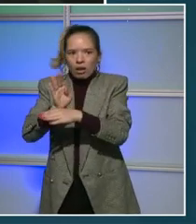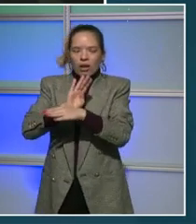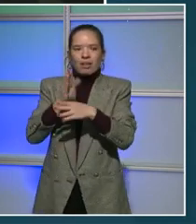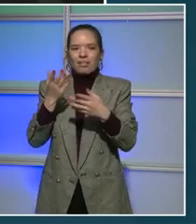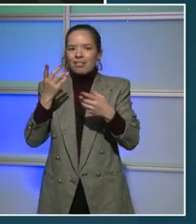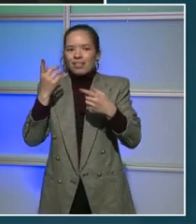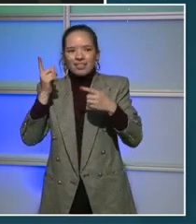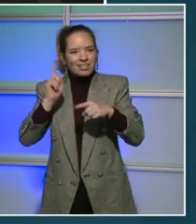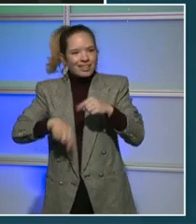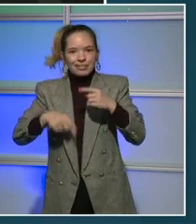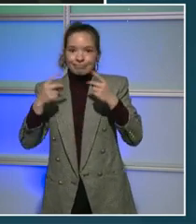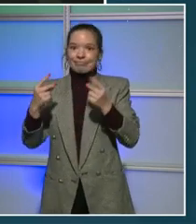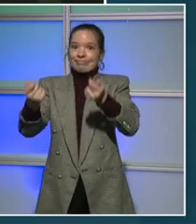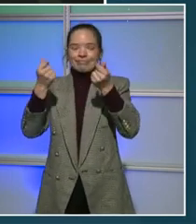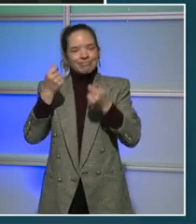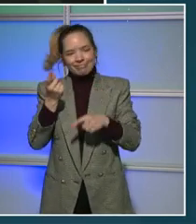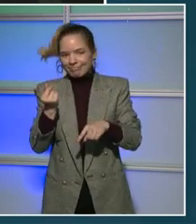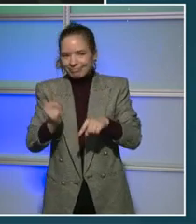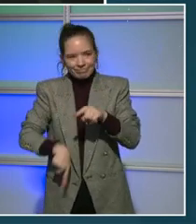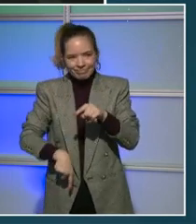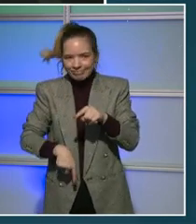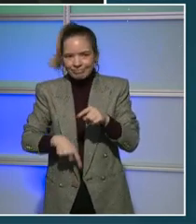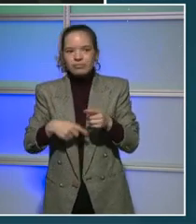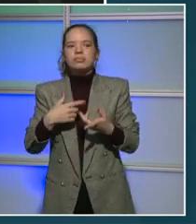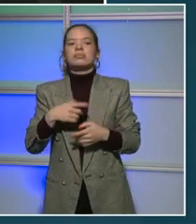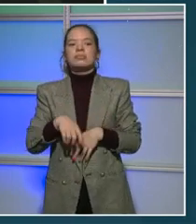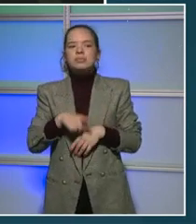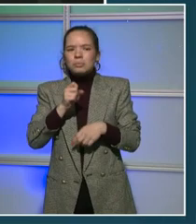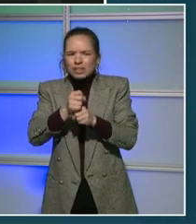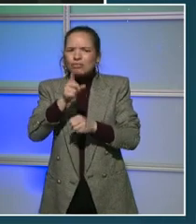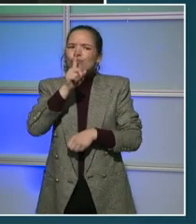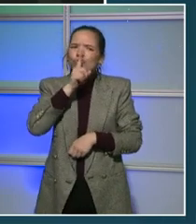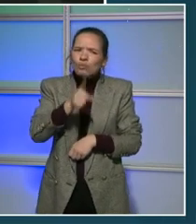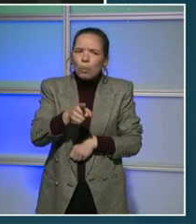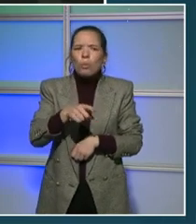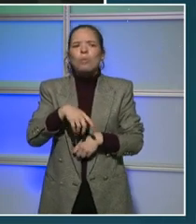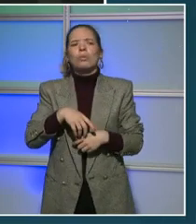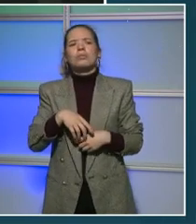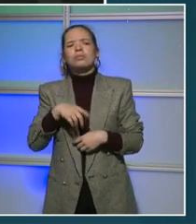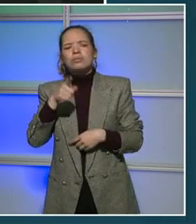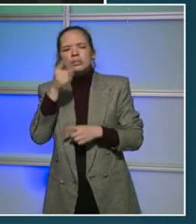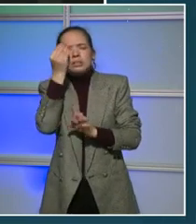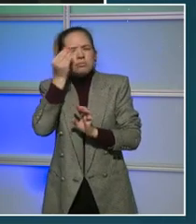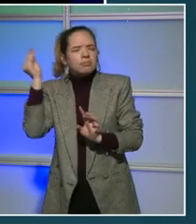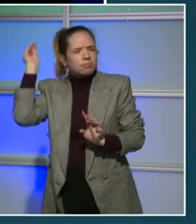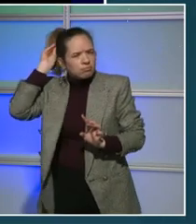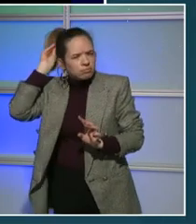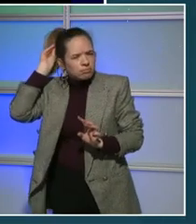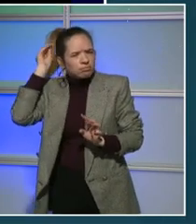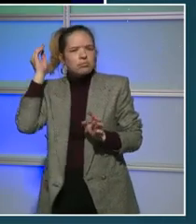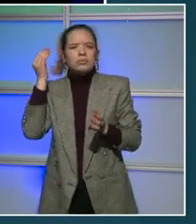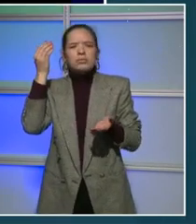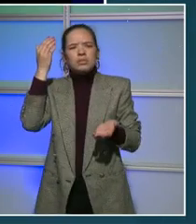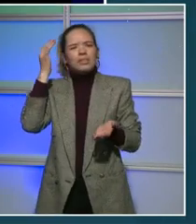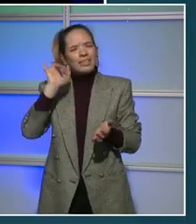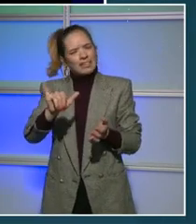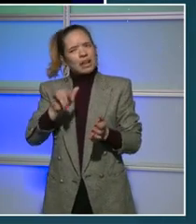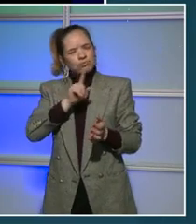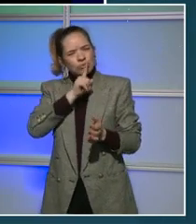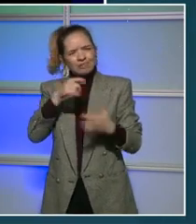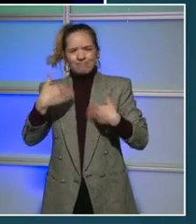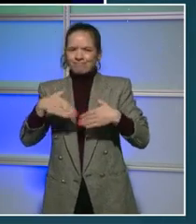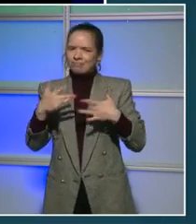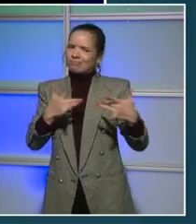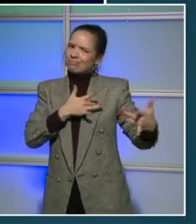ability to address some of those issues and remove some of those barriers for our community. Okay. Well, thank you for your very specific